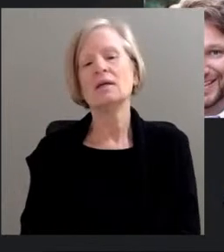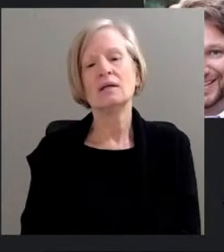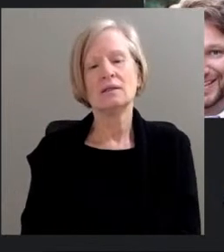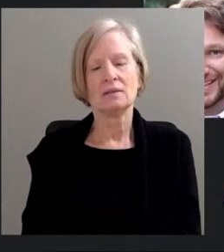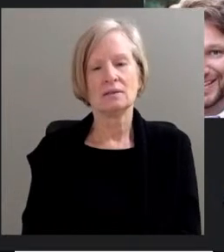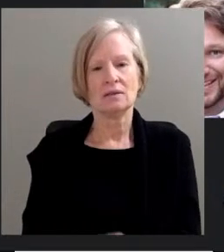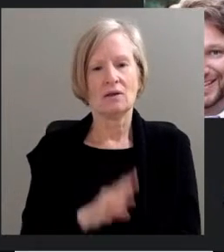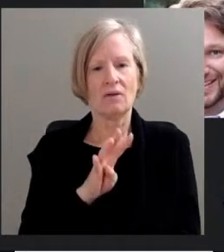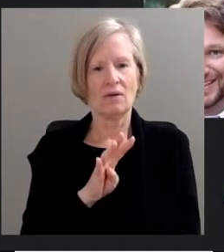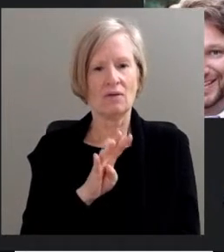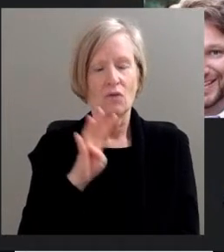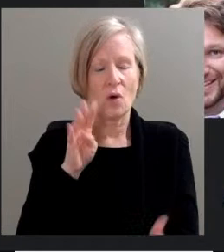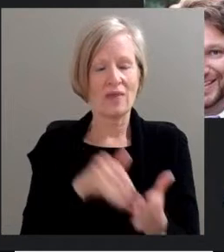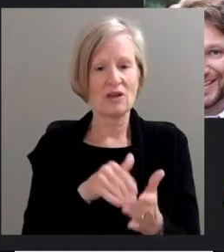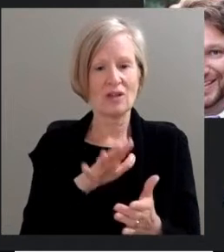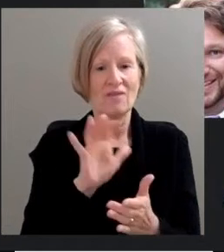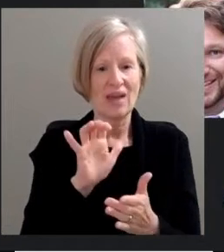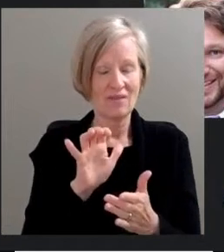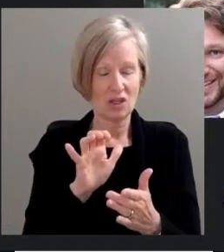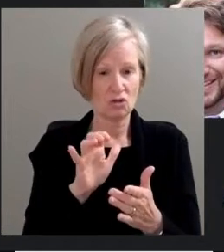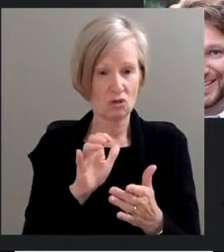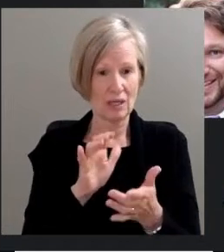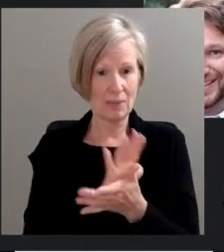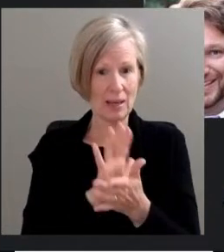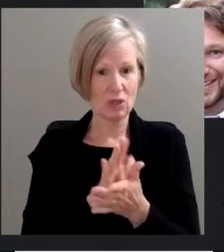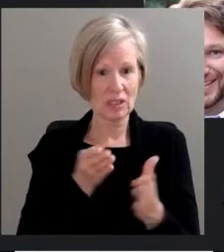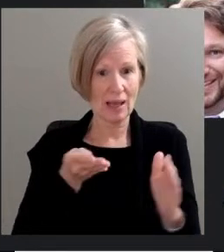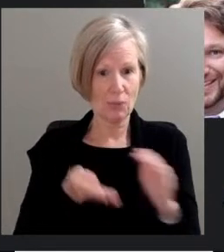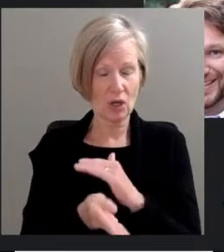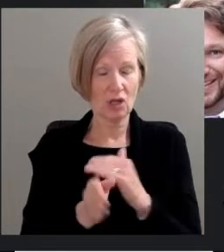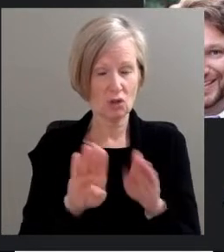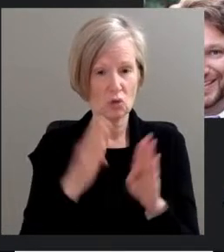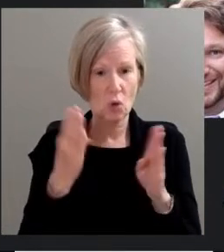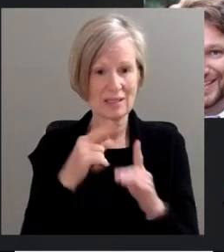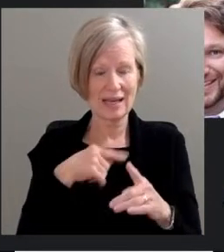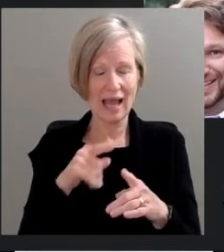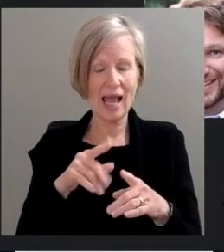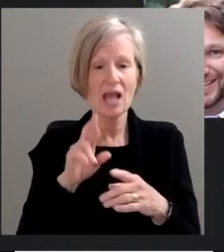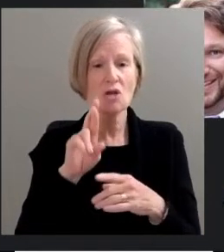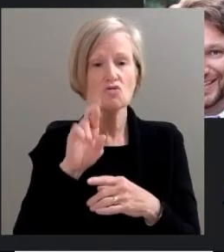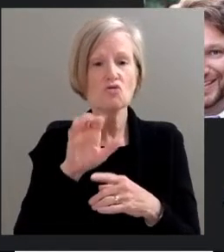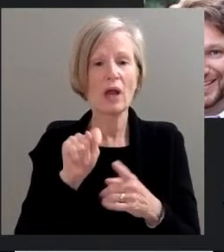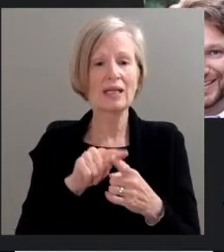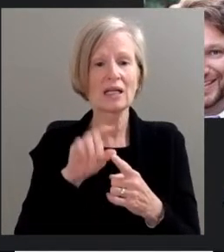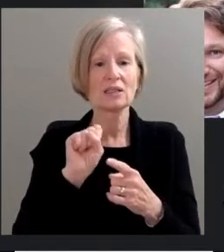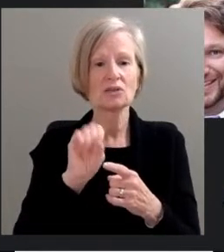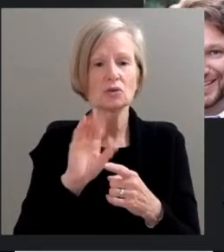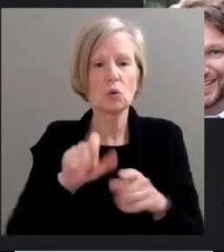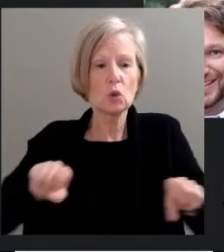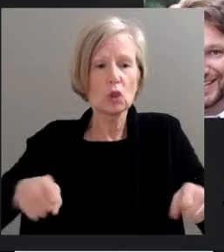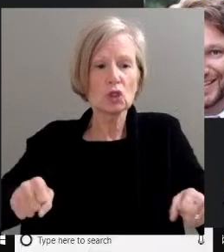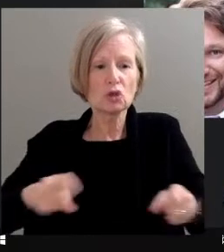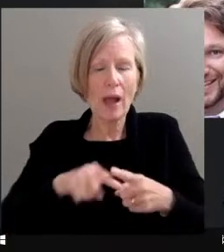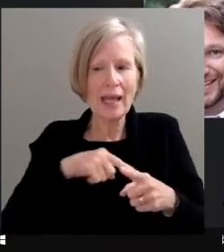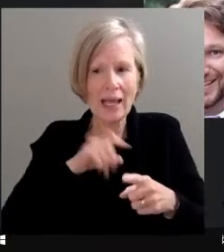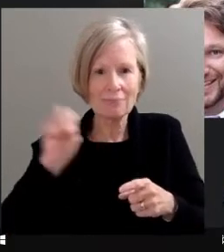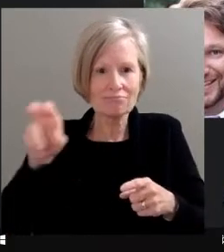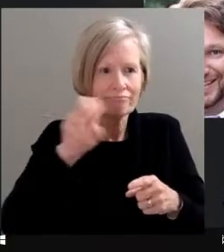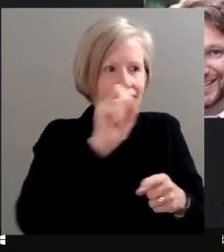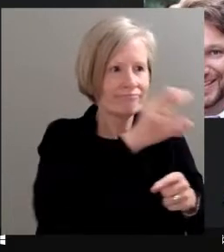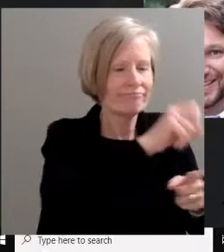pieces of literature under doors, and I've run into scooters so I can scoot around neighborhoods throughout the county. But in